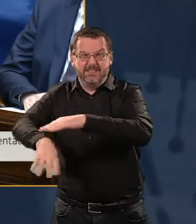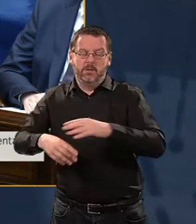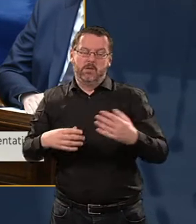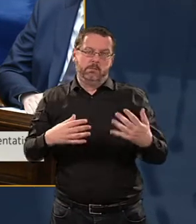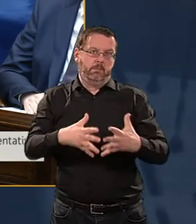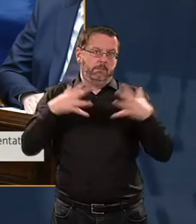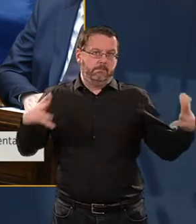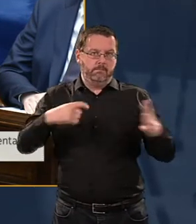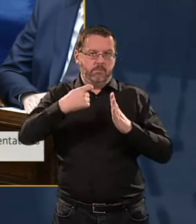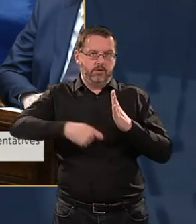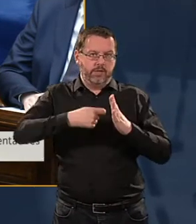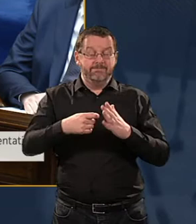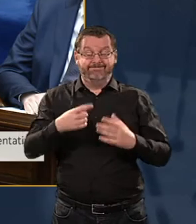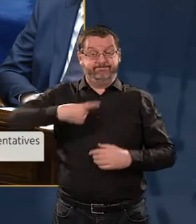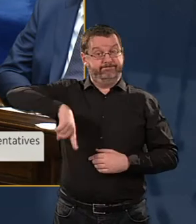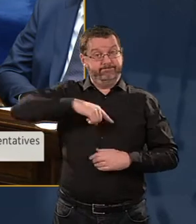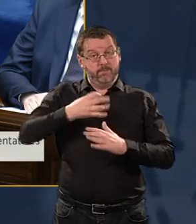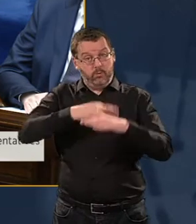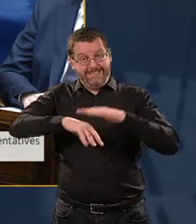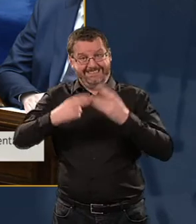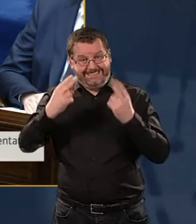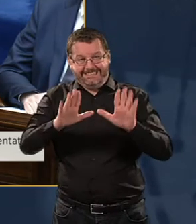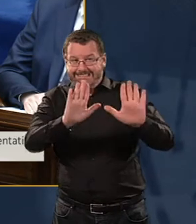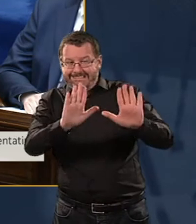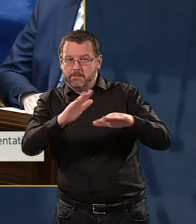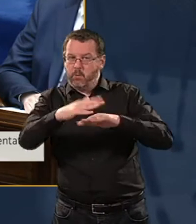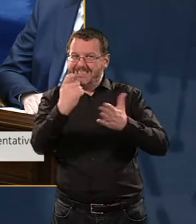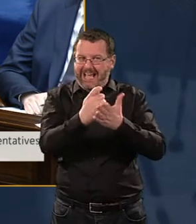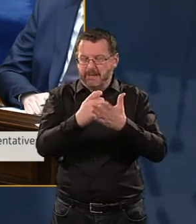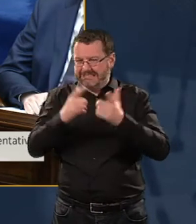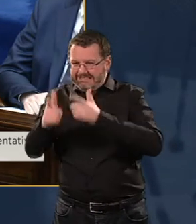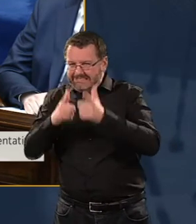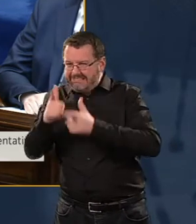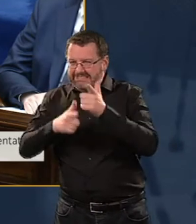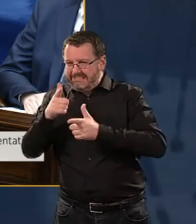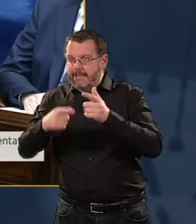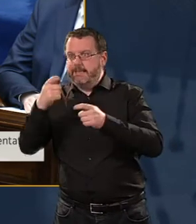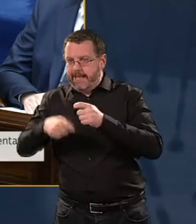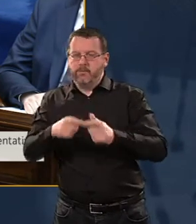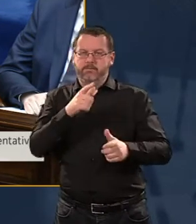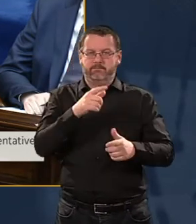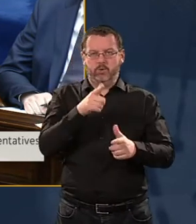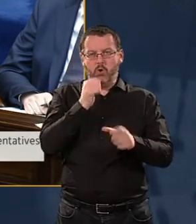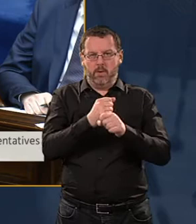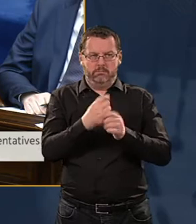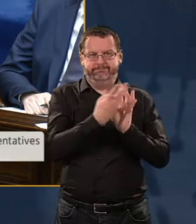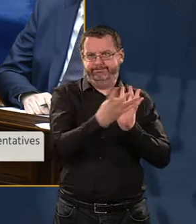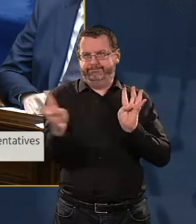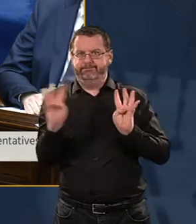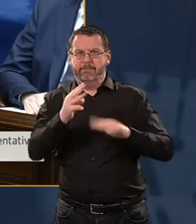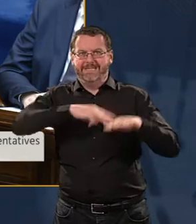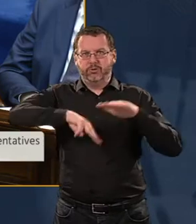The government needs to spend a little bit more time before we can bring a decision to Cabinet on this. As you know, the cost,